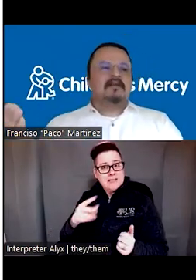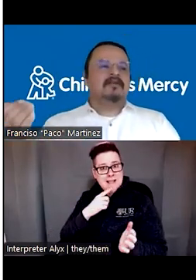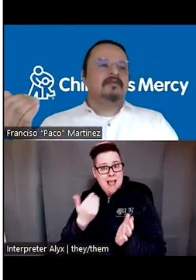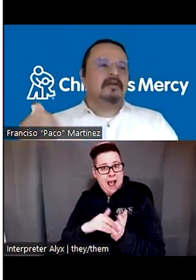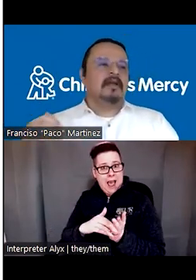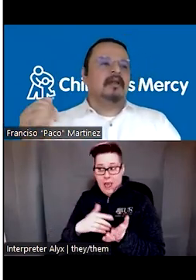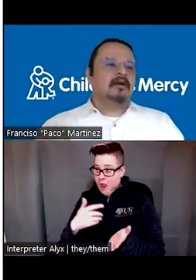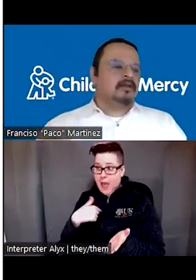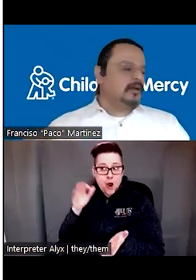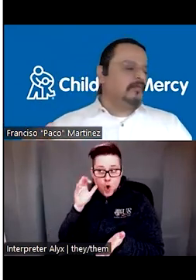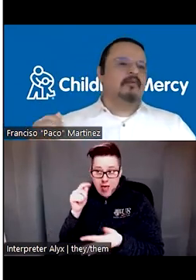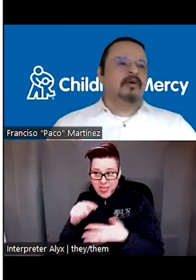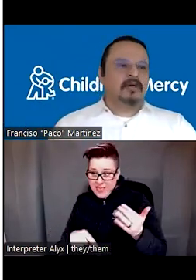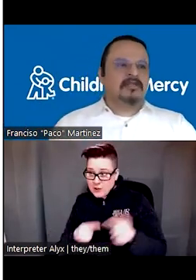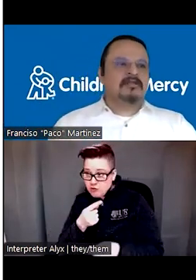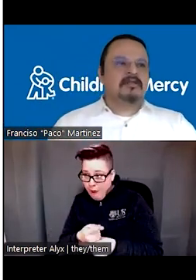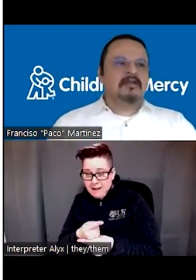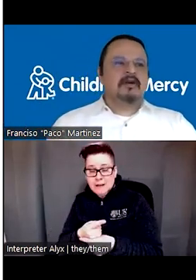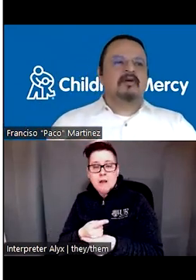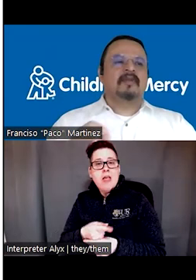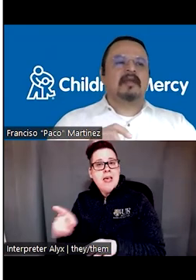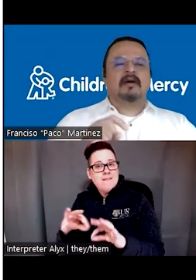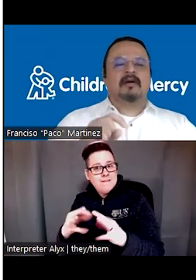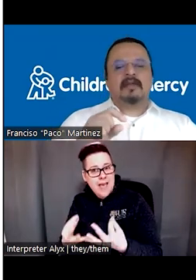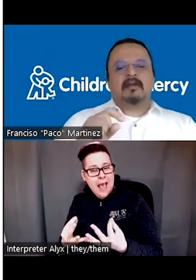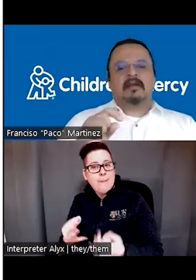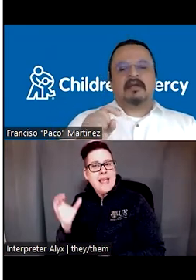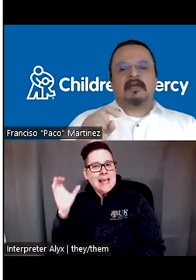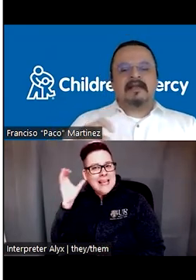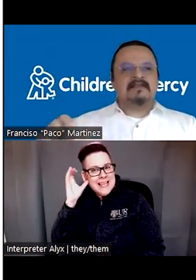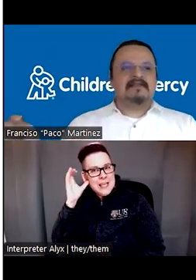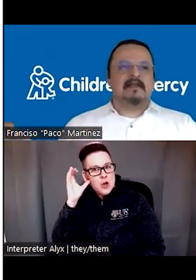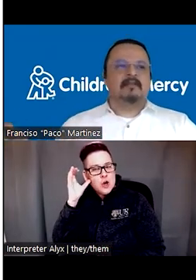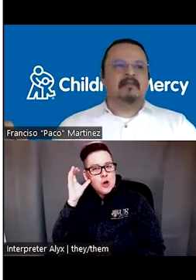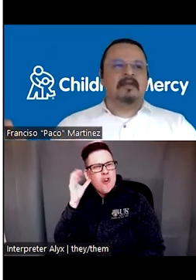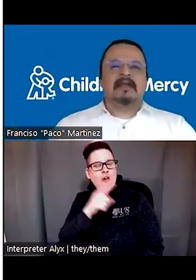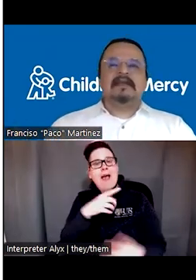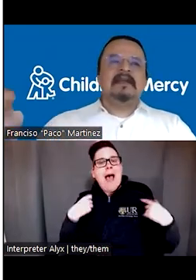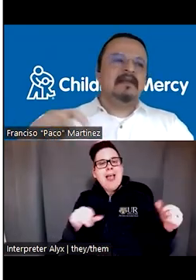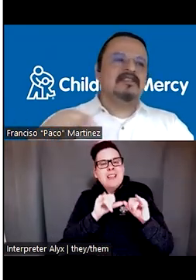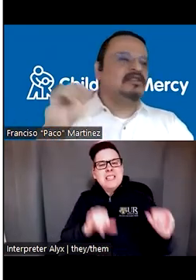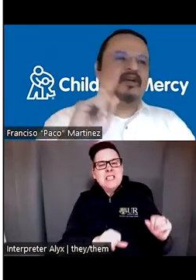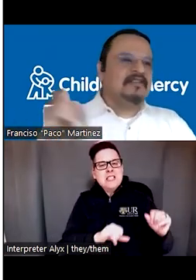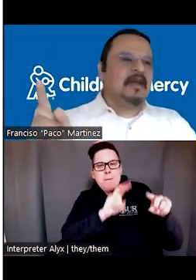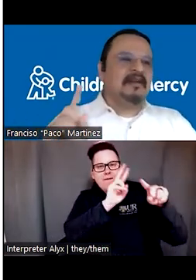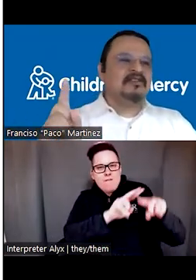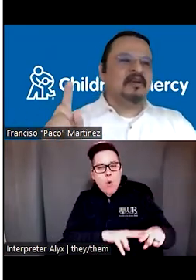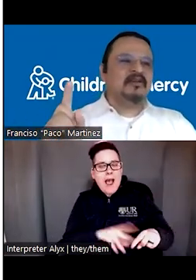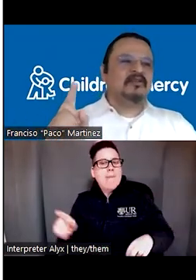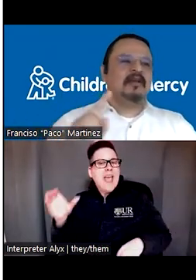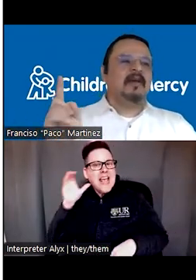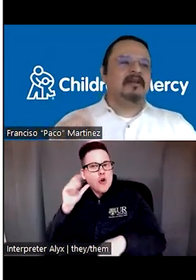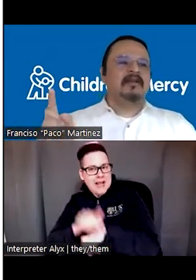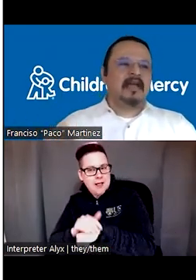families are going to learn a lot of the words of the, of the health system in English, not in Spanish,